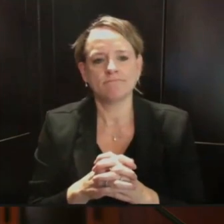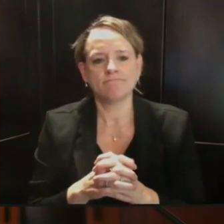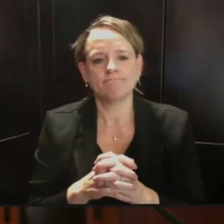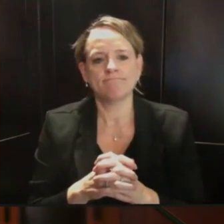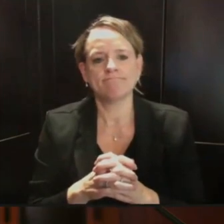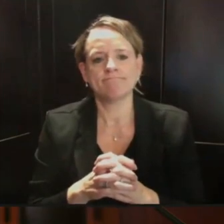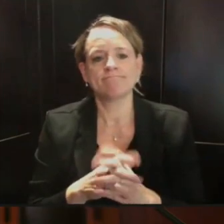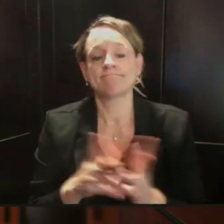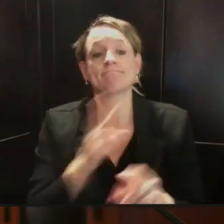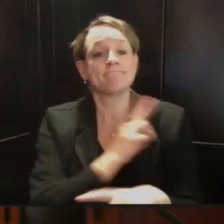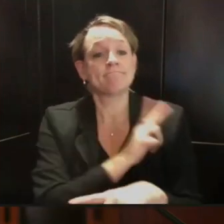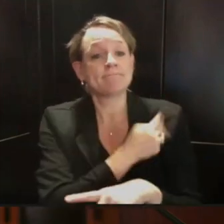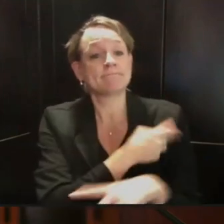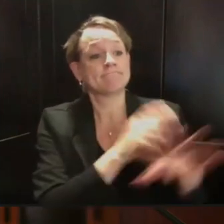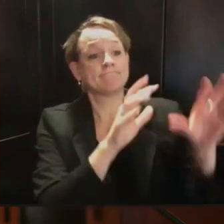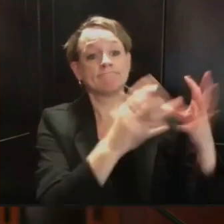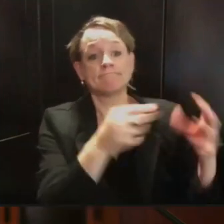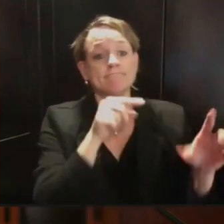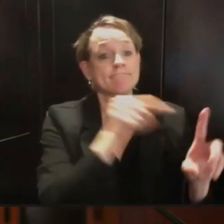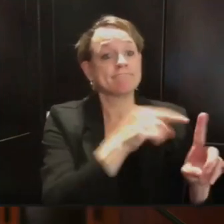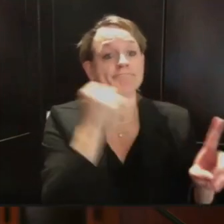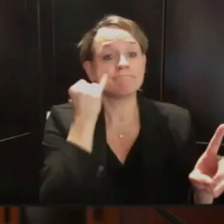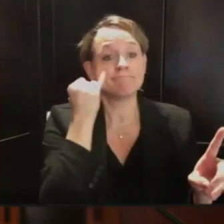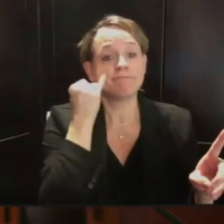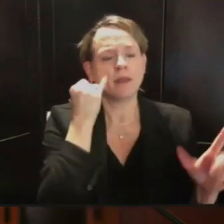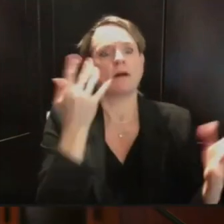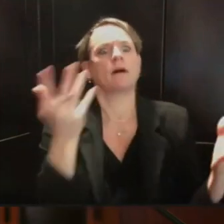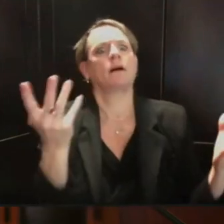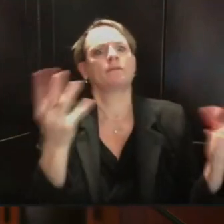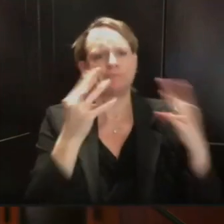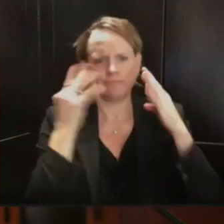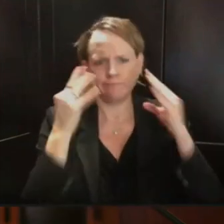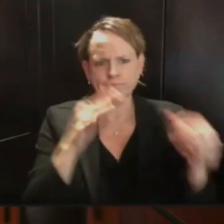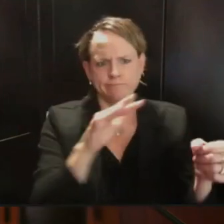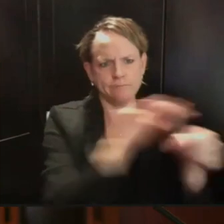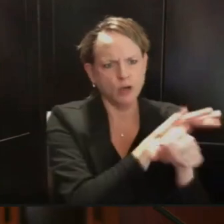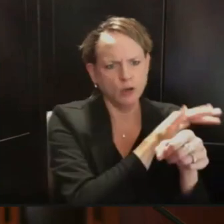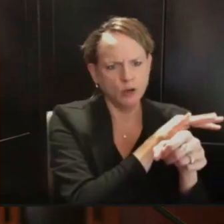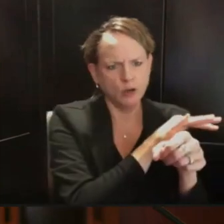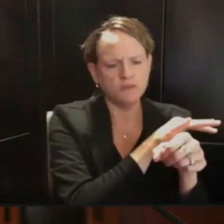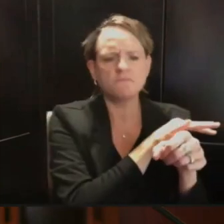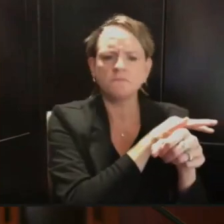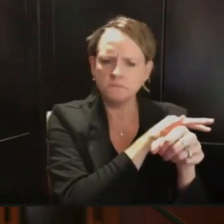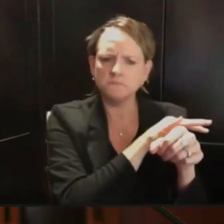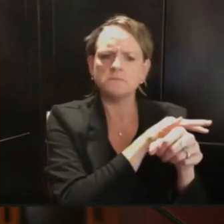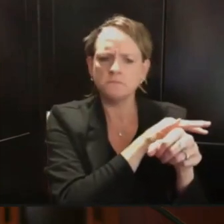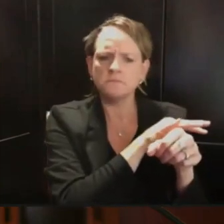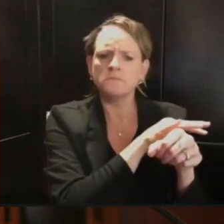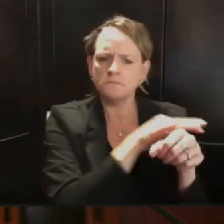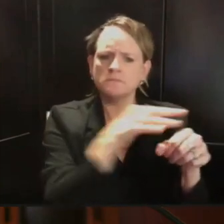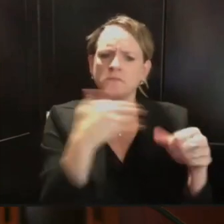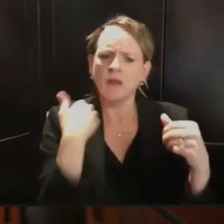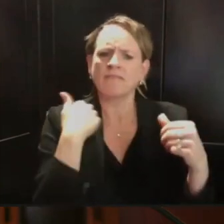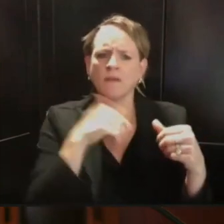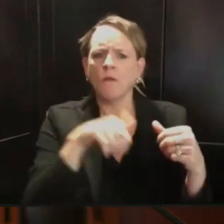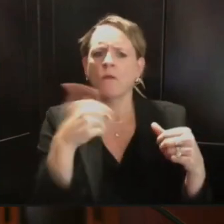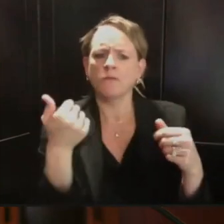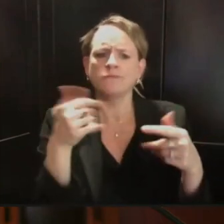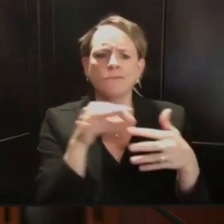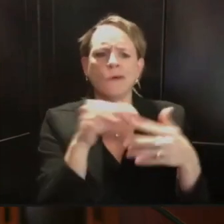care facility to provide that space and that availability so that people who require hospitalization